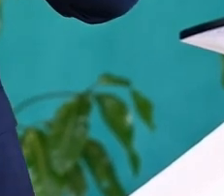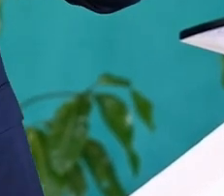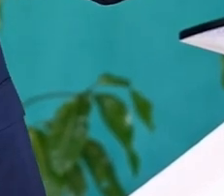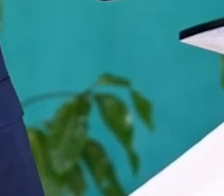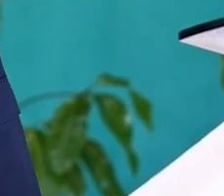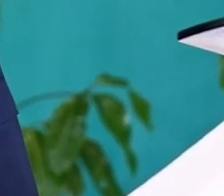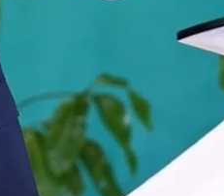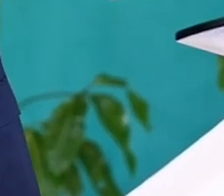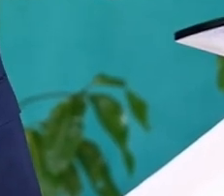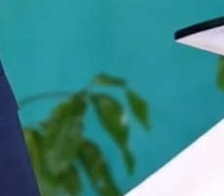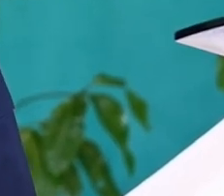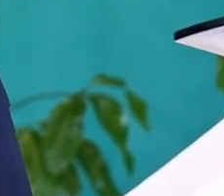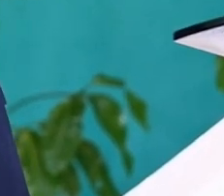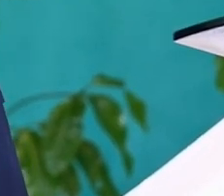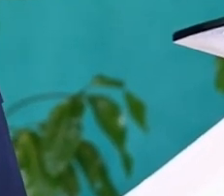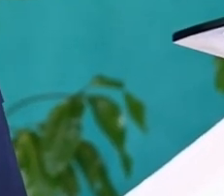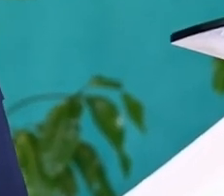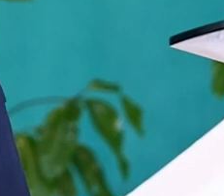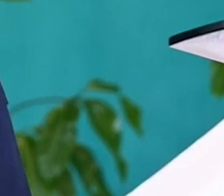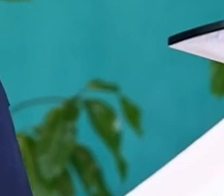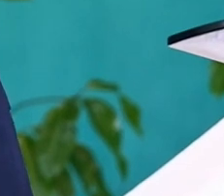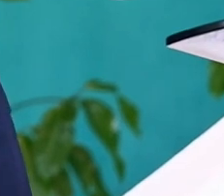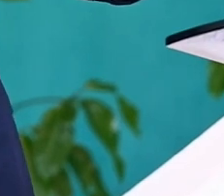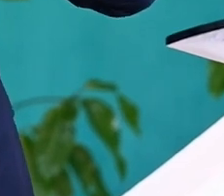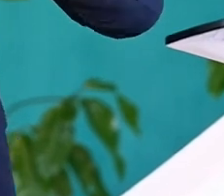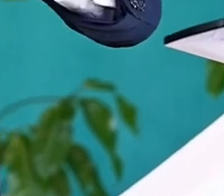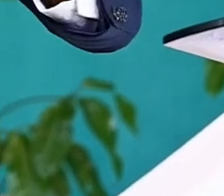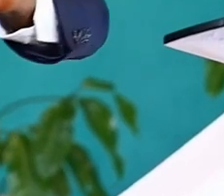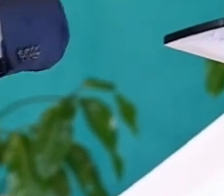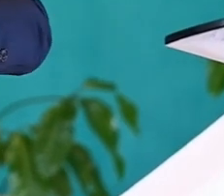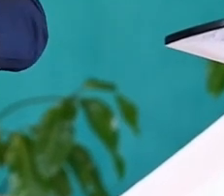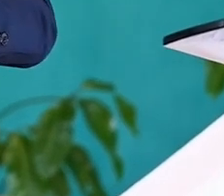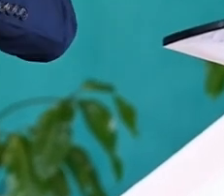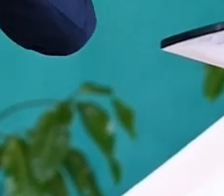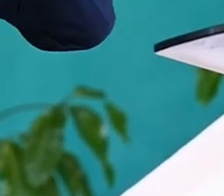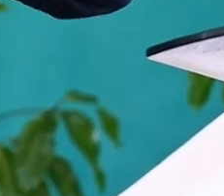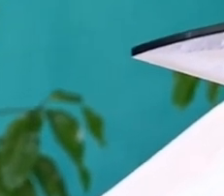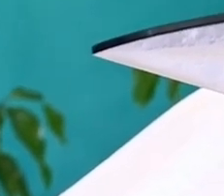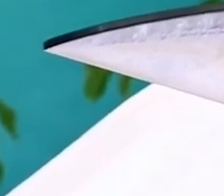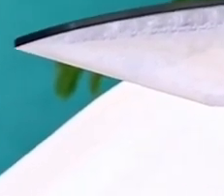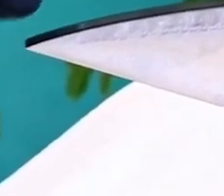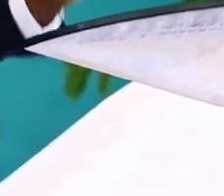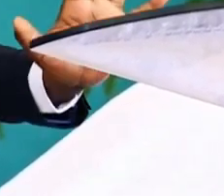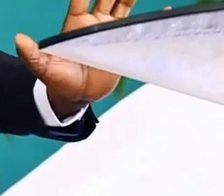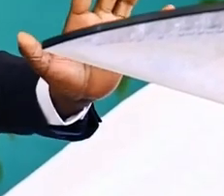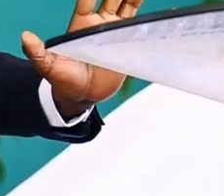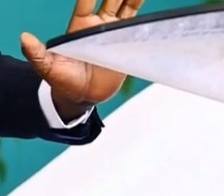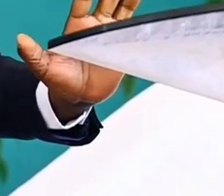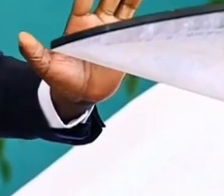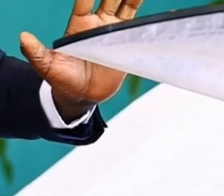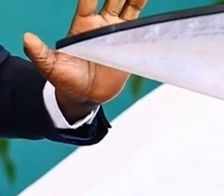the disciples were engrossed in controversies of who is the greatest among